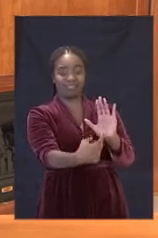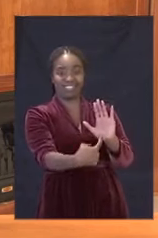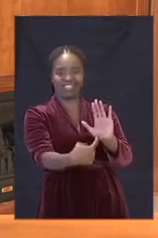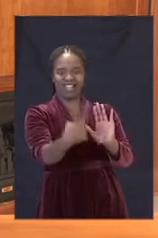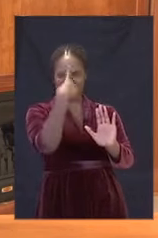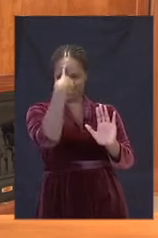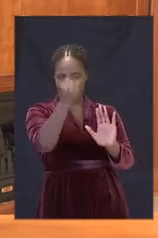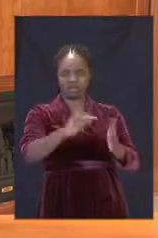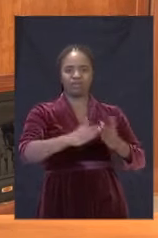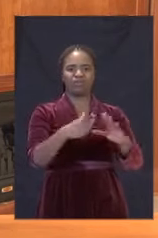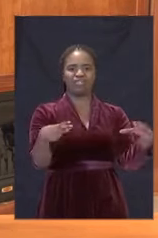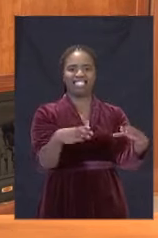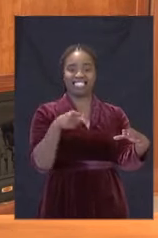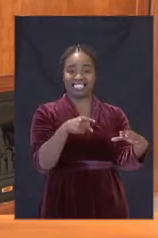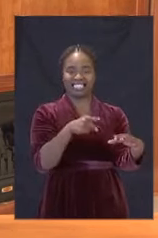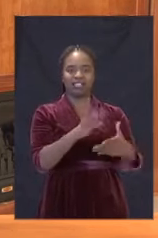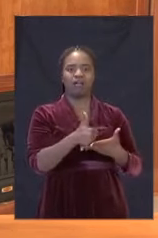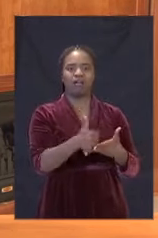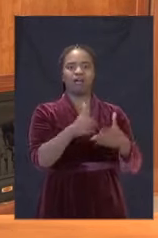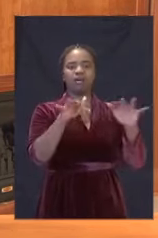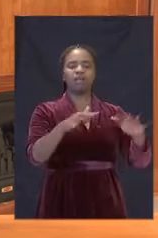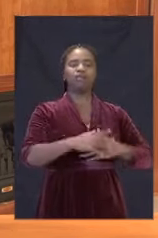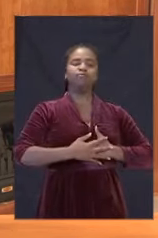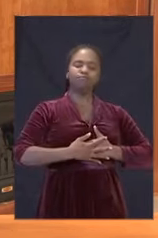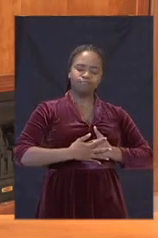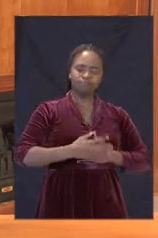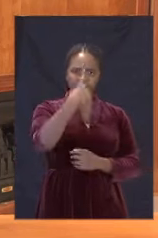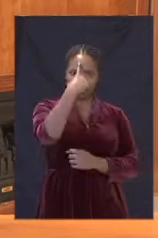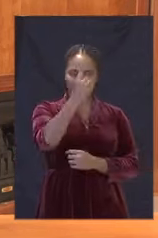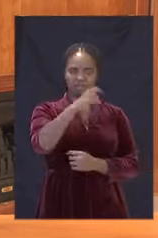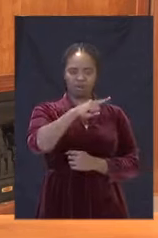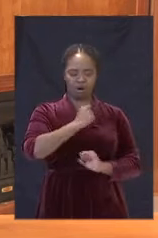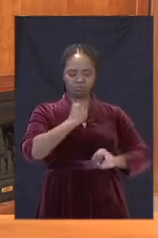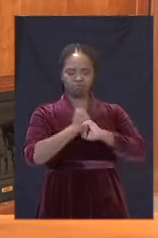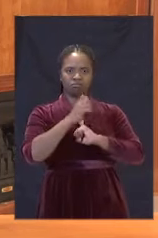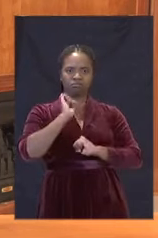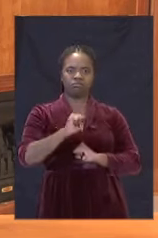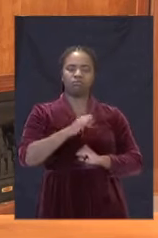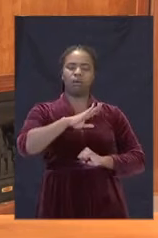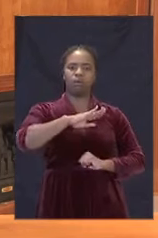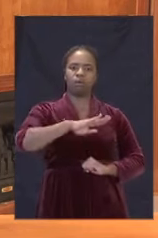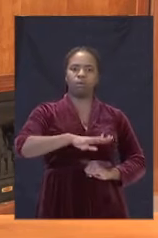community has played in the provision of spiritual support and social relief.